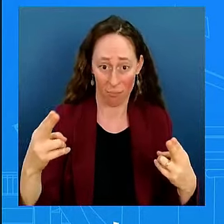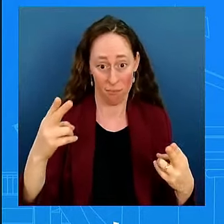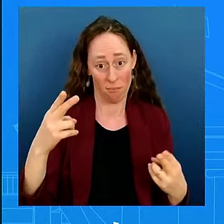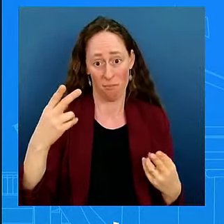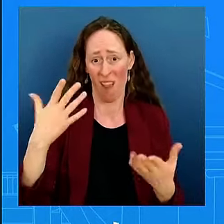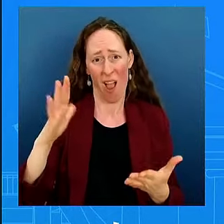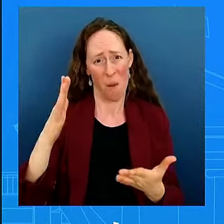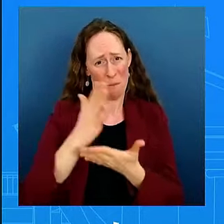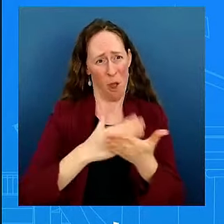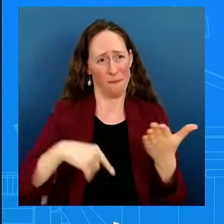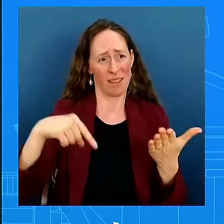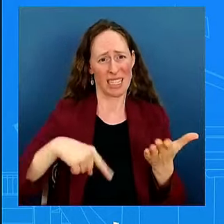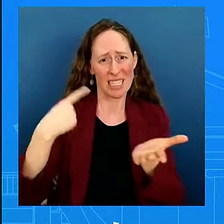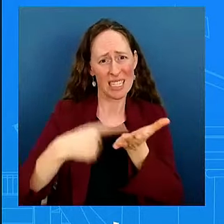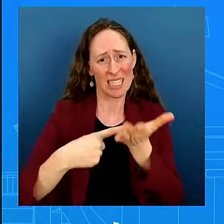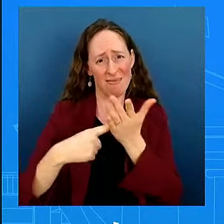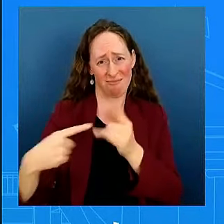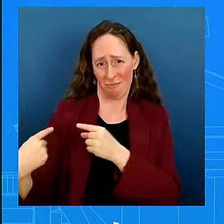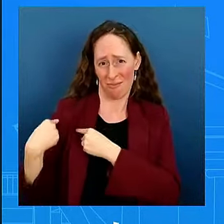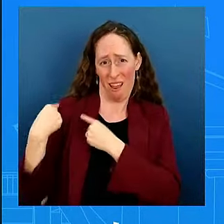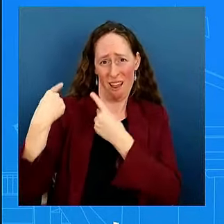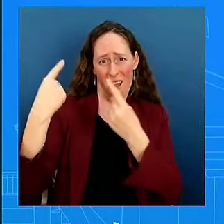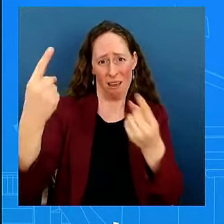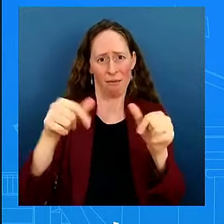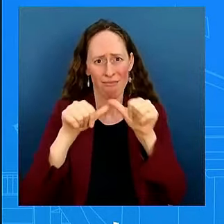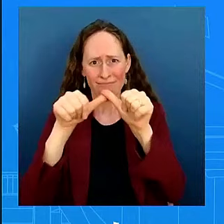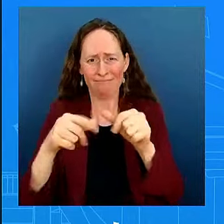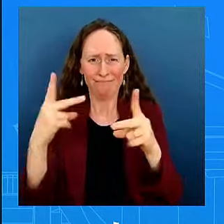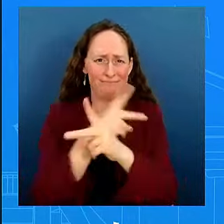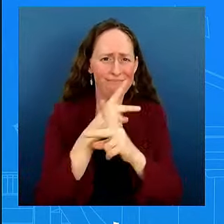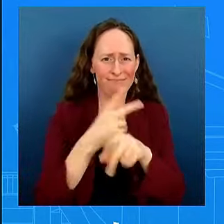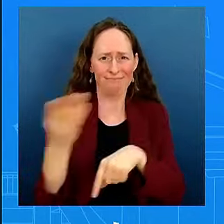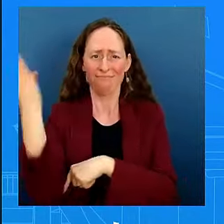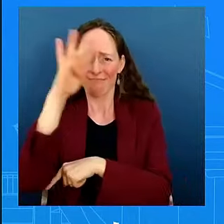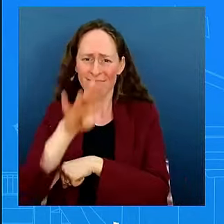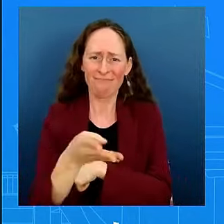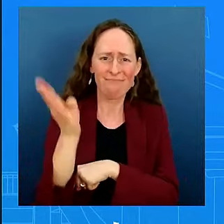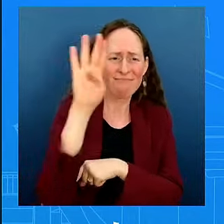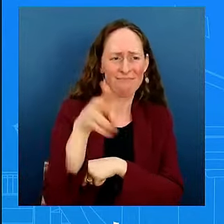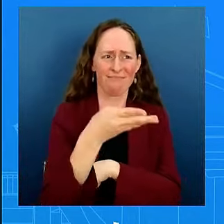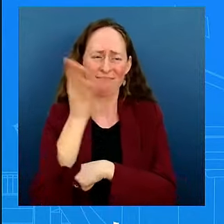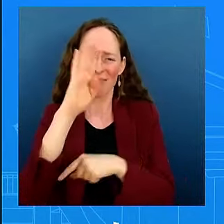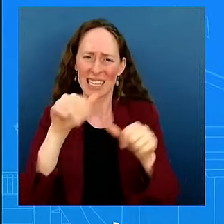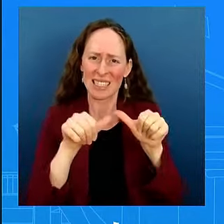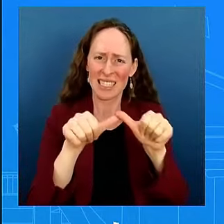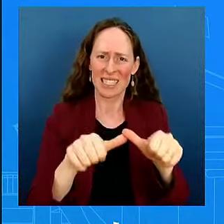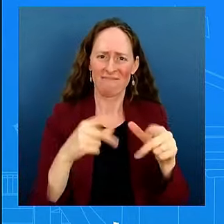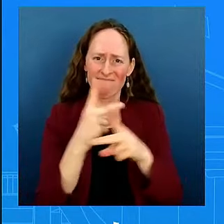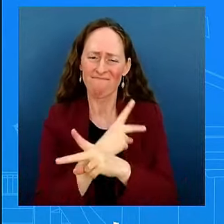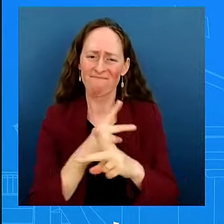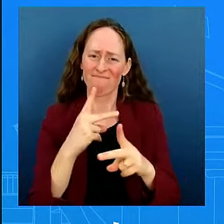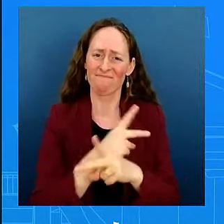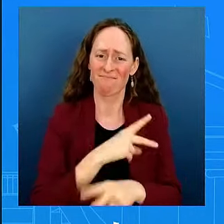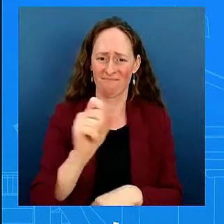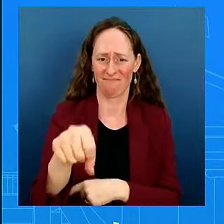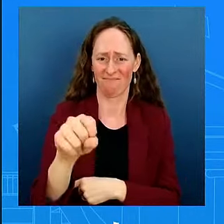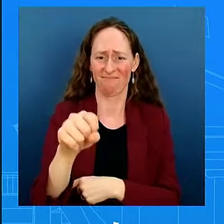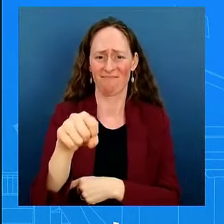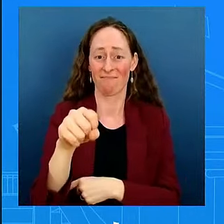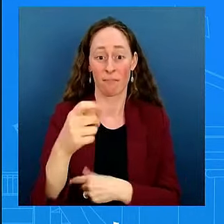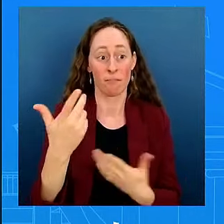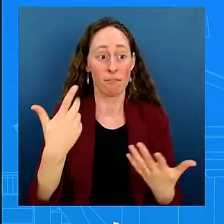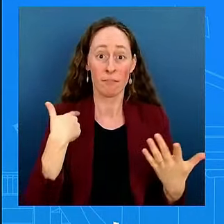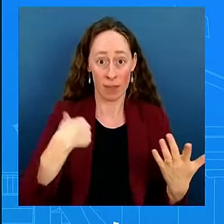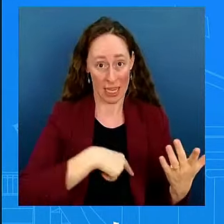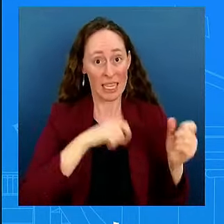working around the clock in getting this deal done, of course. And we can't predict what's going to happen next. We can't. And